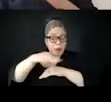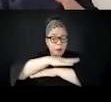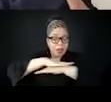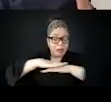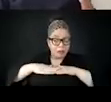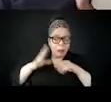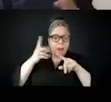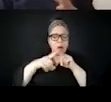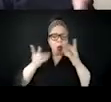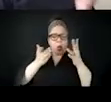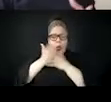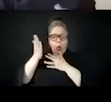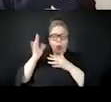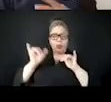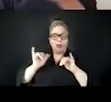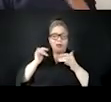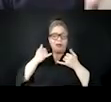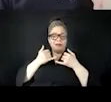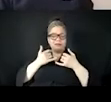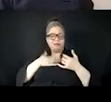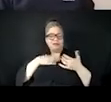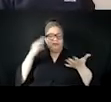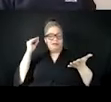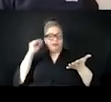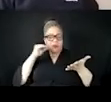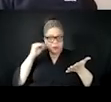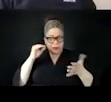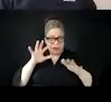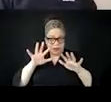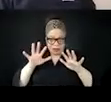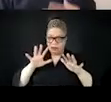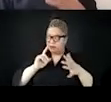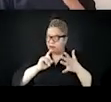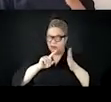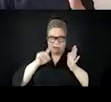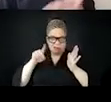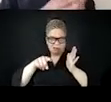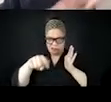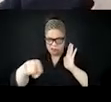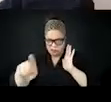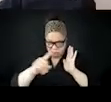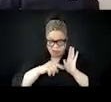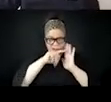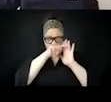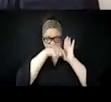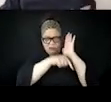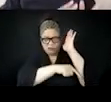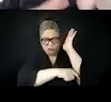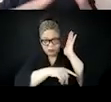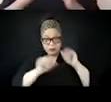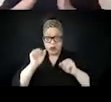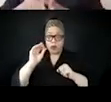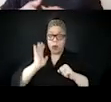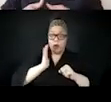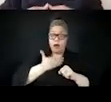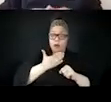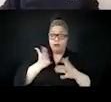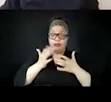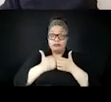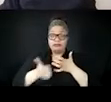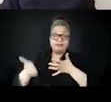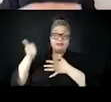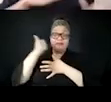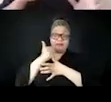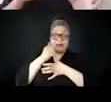Um, so our predominant media systems, like most other institutions in America are rooted in capitalism, meaning that profits are primary